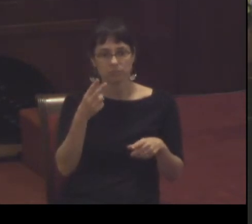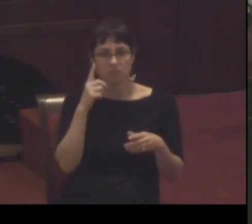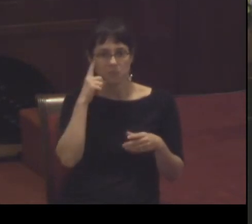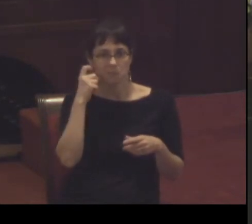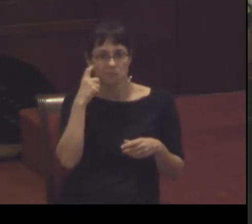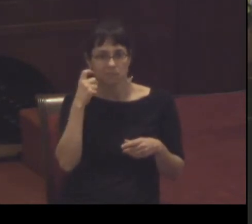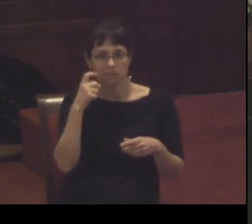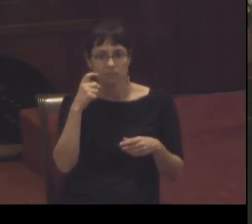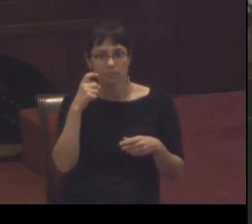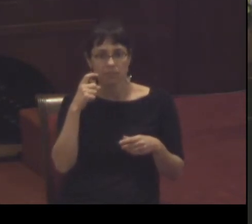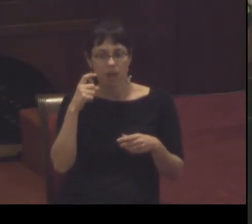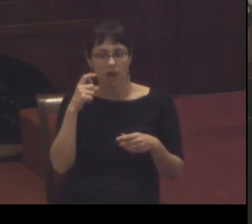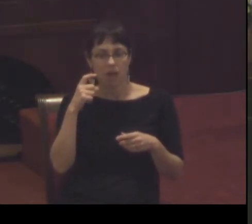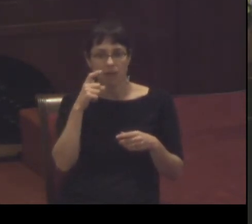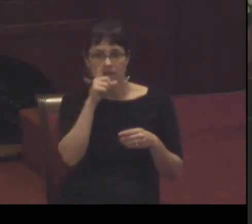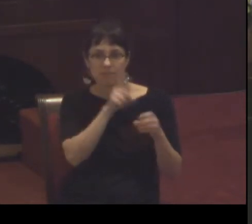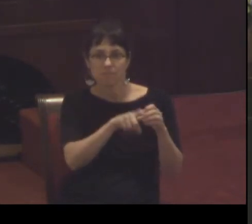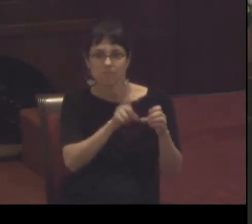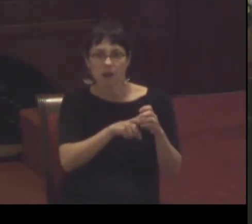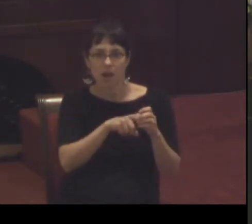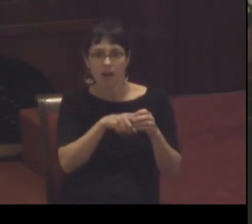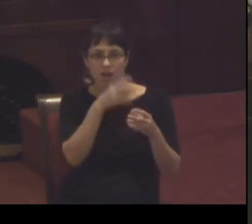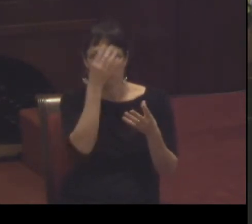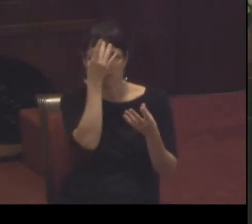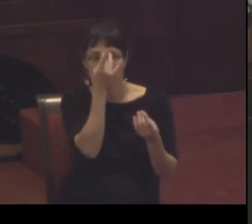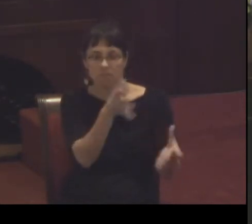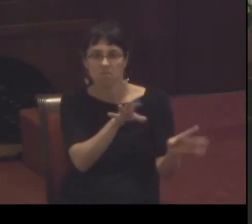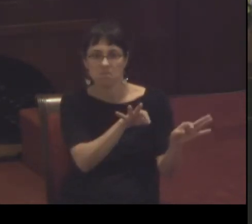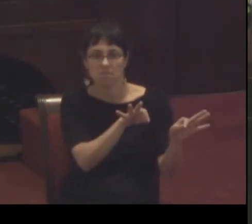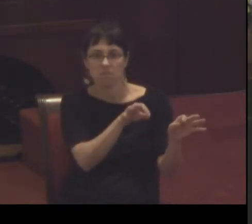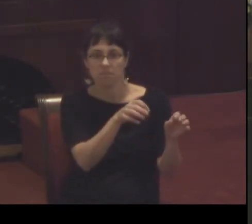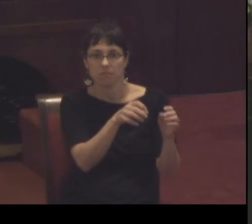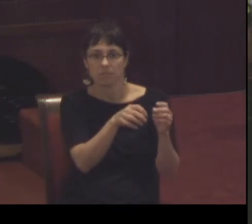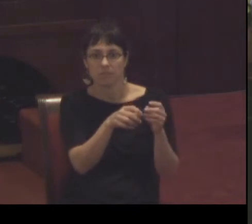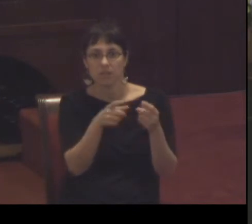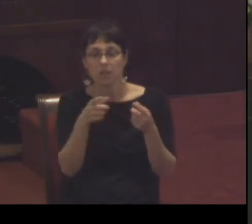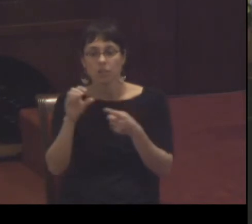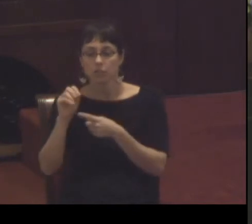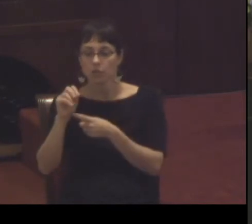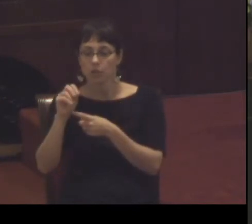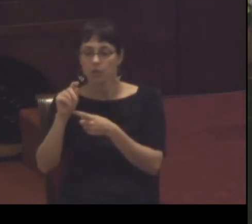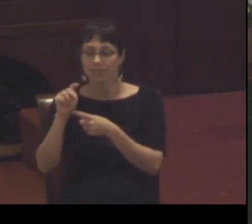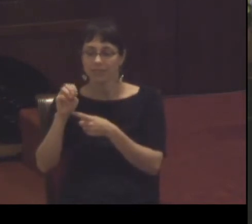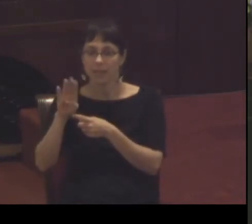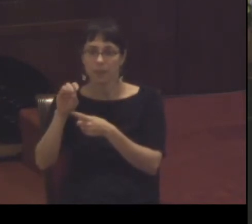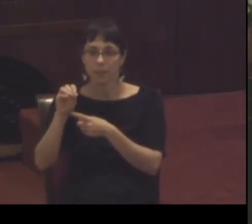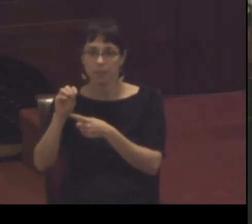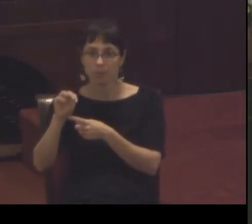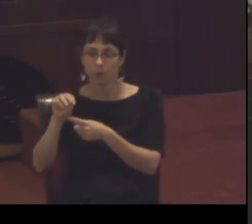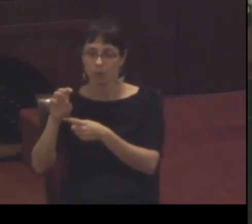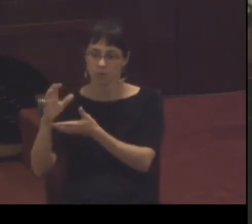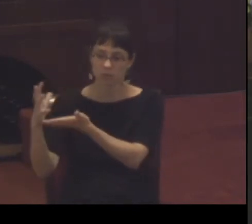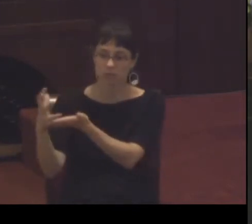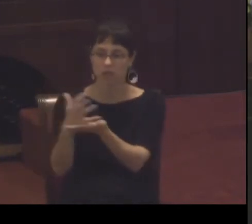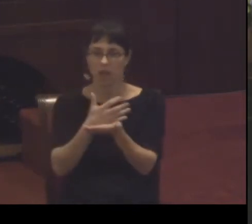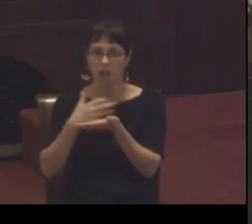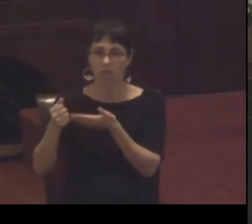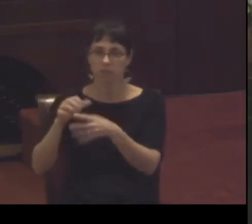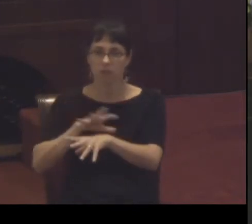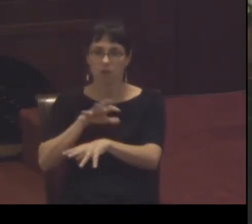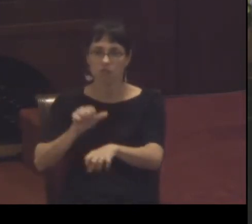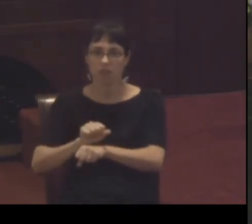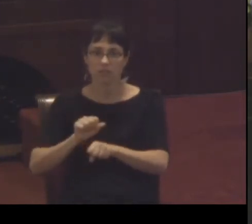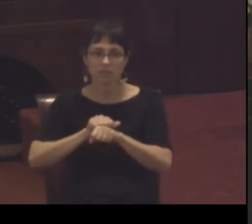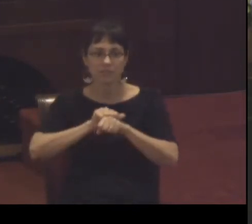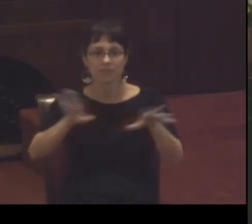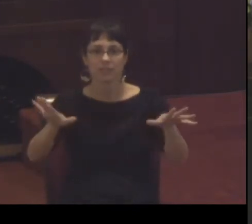Corrie's father died in prison as well as many other relatives Corrie and her sister Betsy with whom she shared the closest of